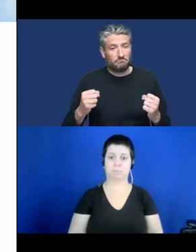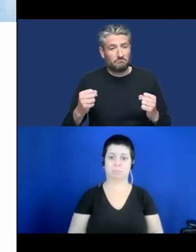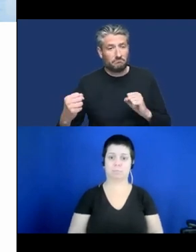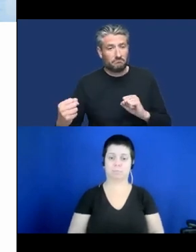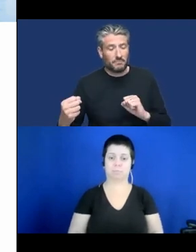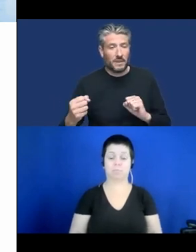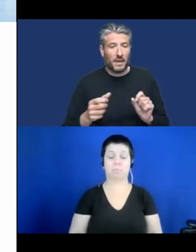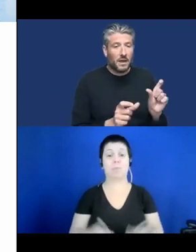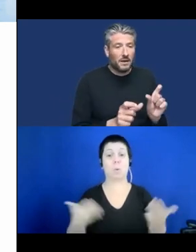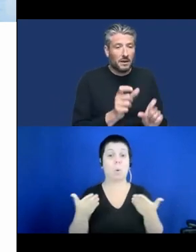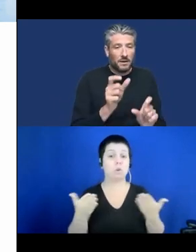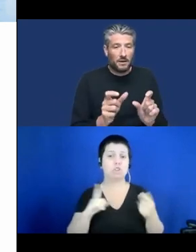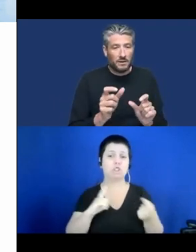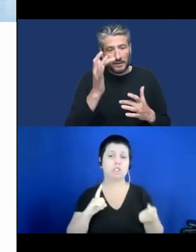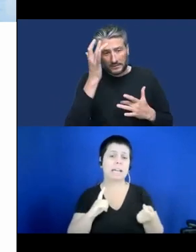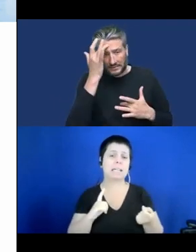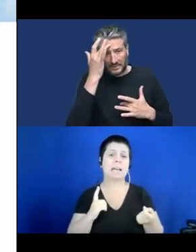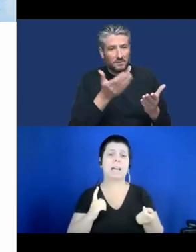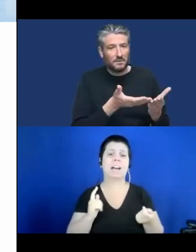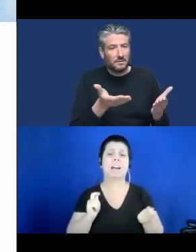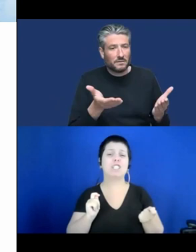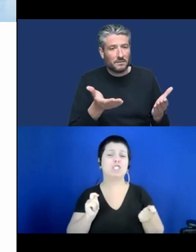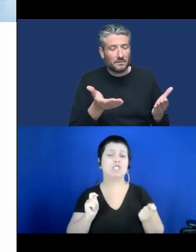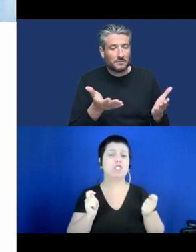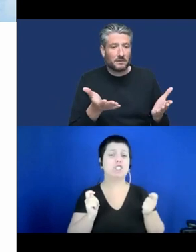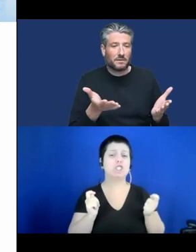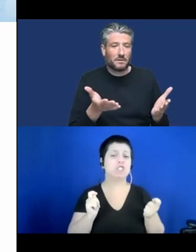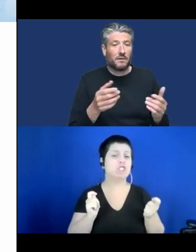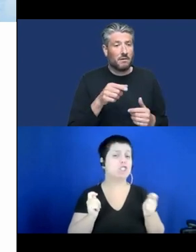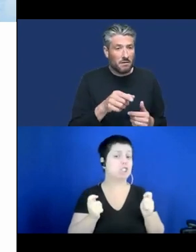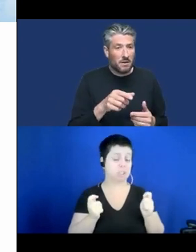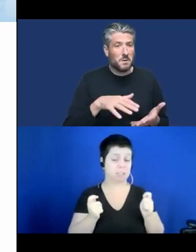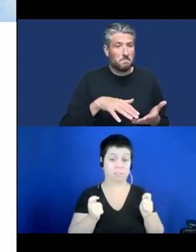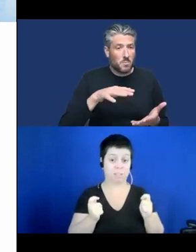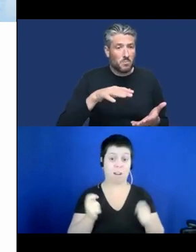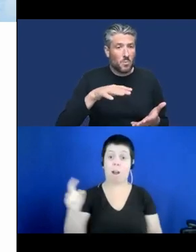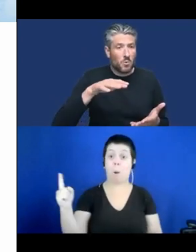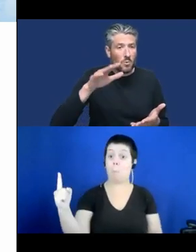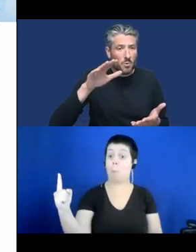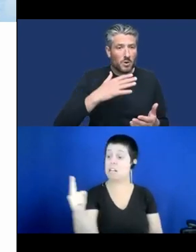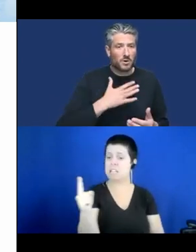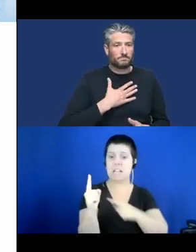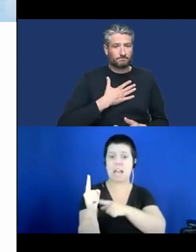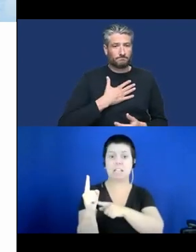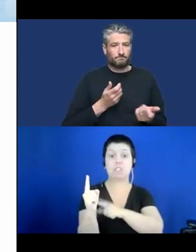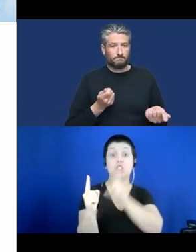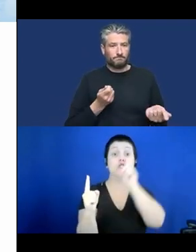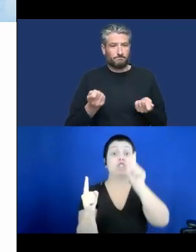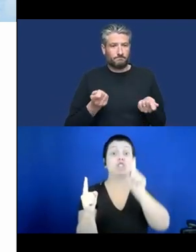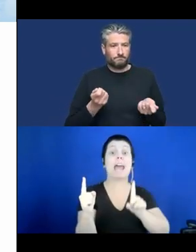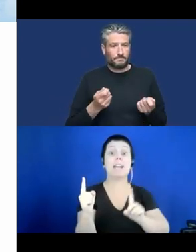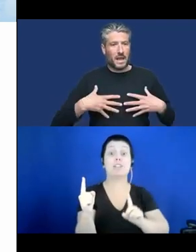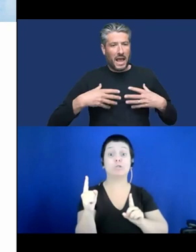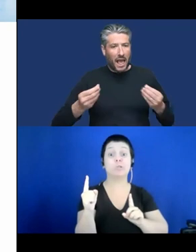is more and more getting a chance to own its own health and this